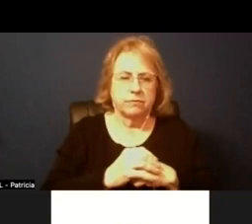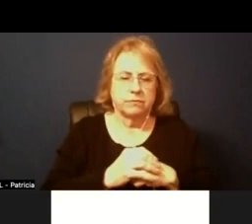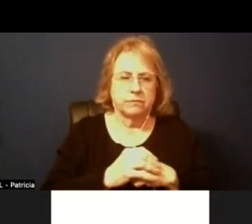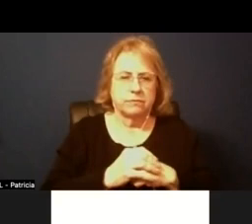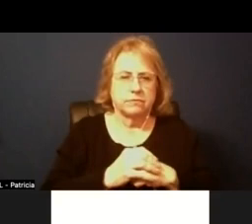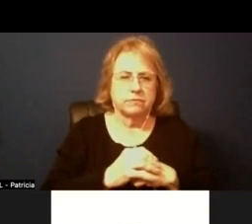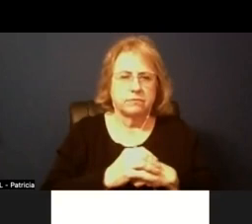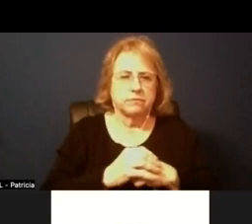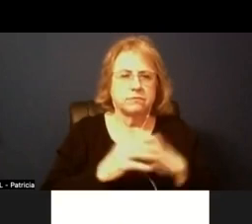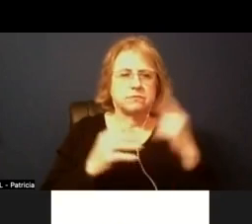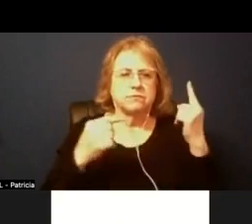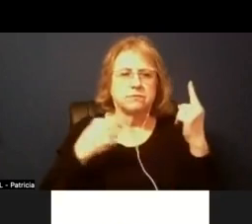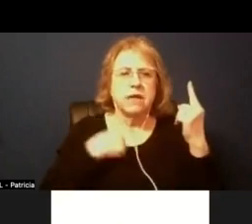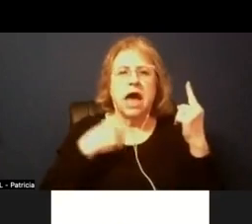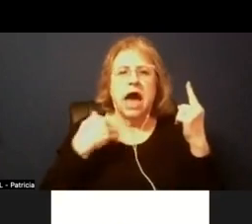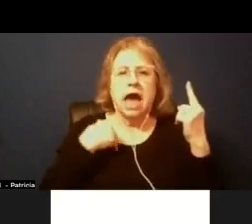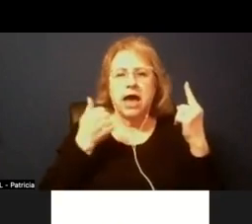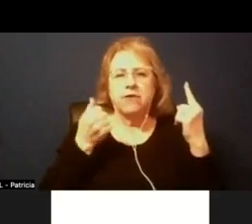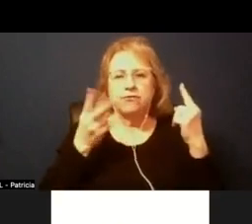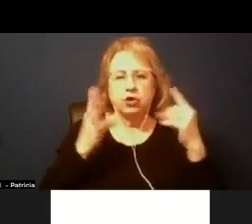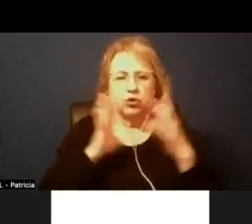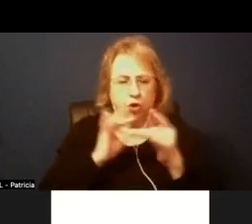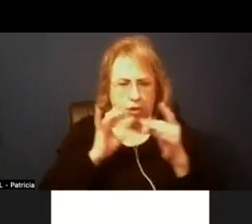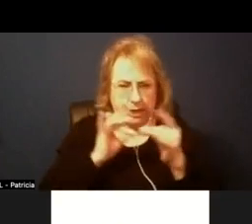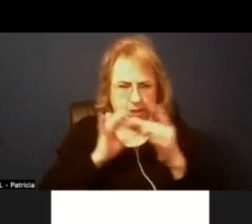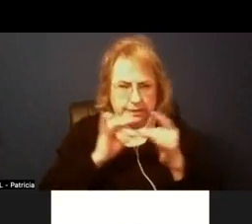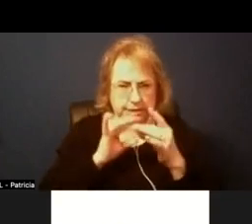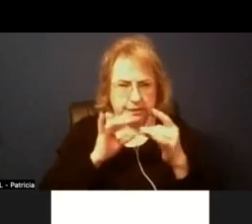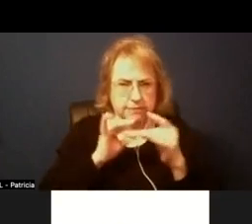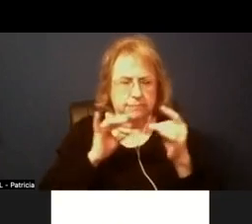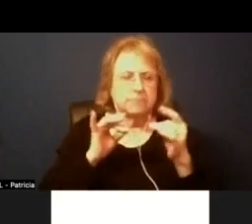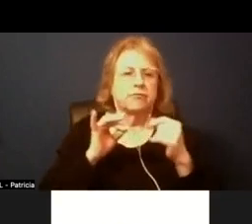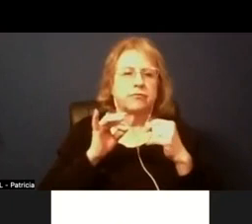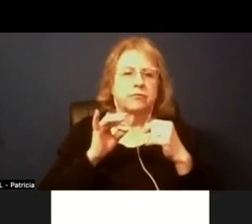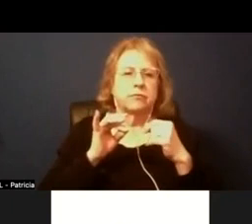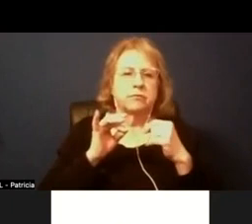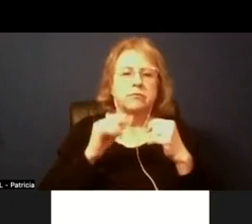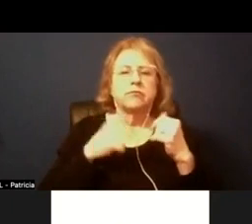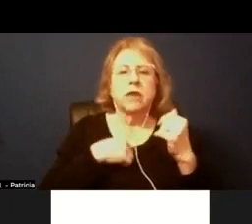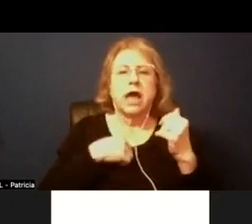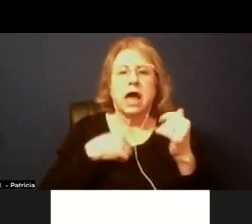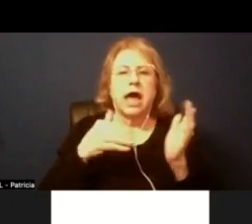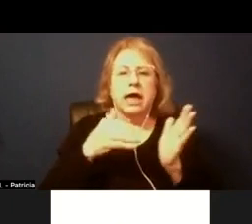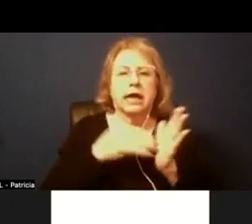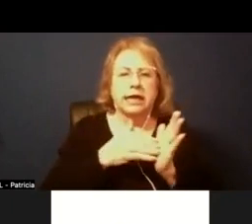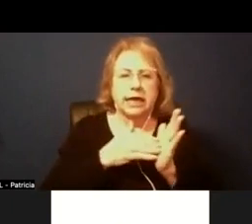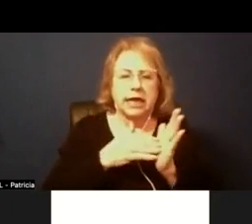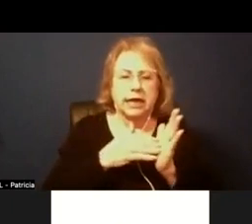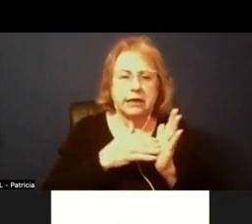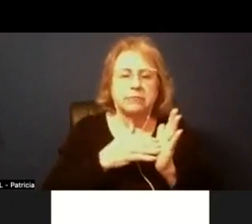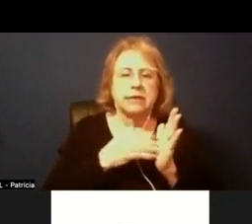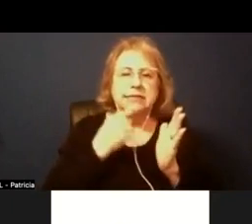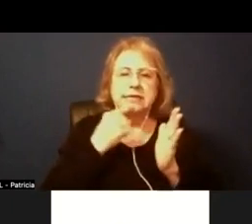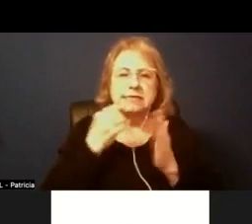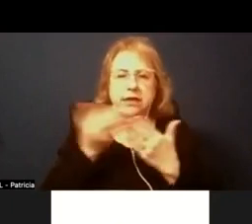um i just have a couple comments um uh so i again just as alluded to earlier this